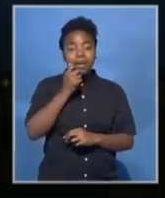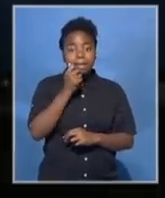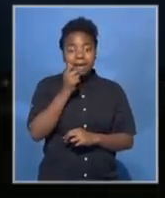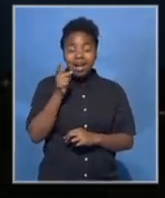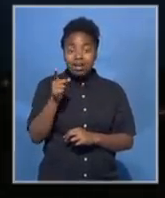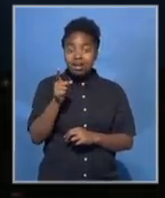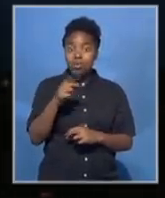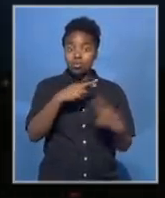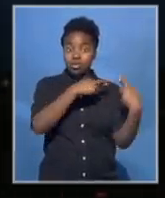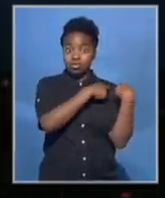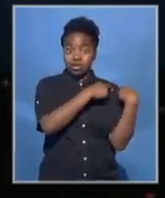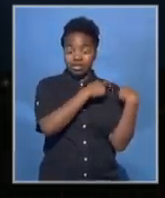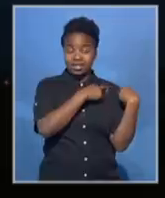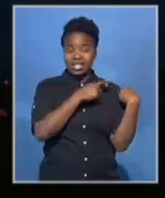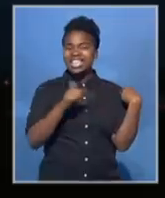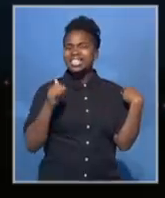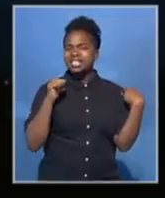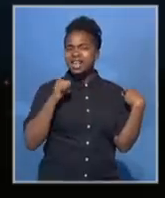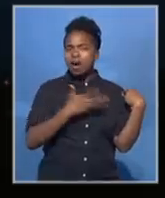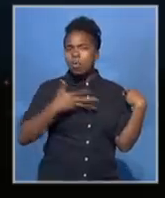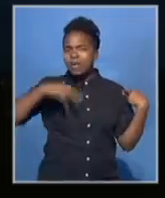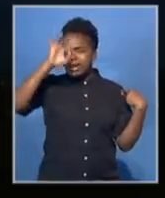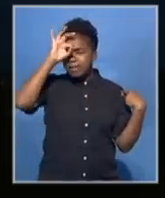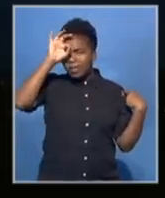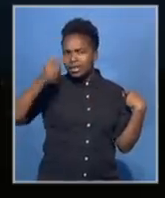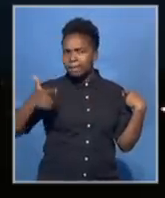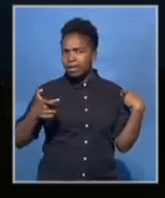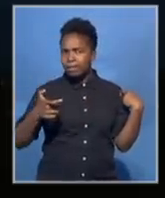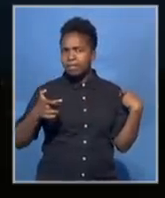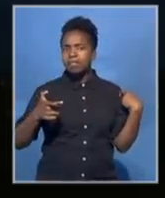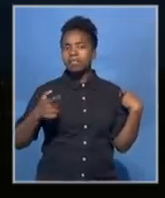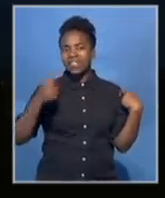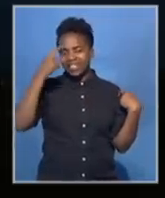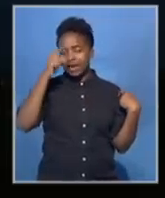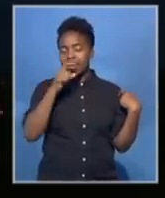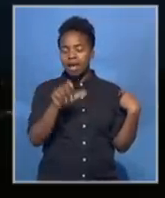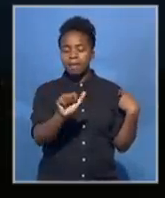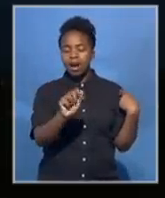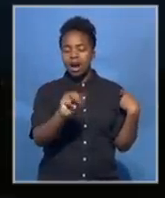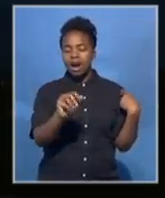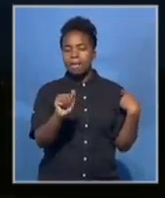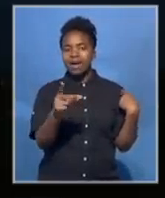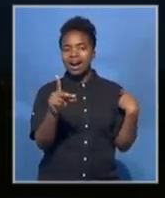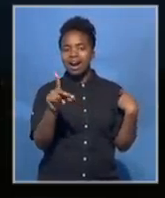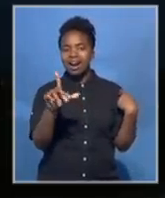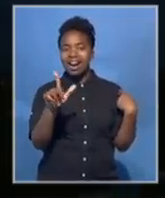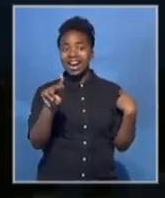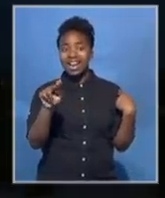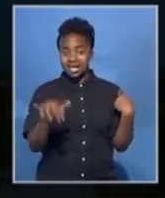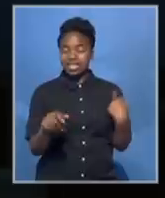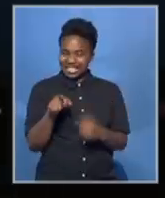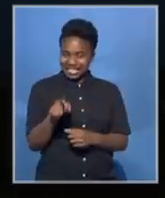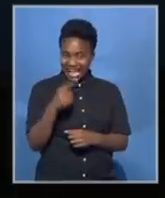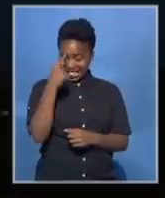involved in the killing of a policewoman just yesterday, they think his name is Amadie Chouali-Belise,